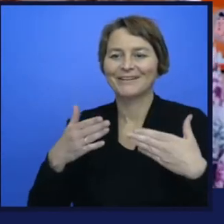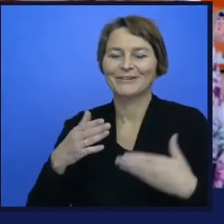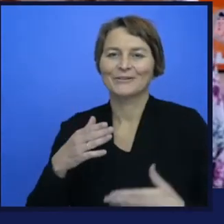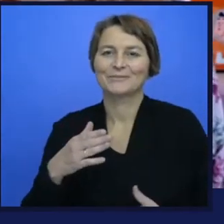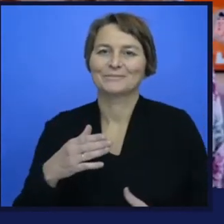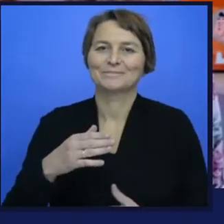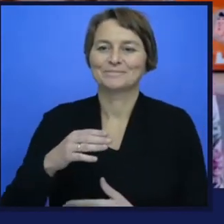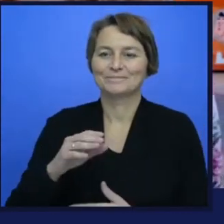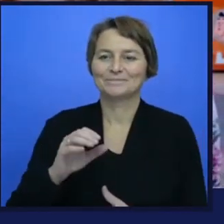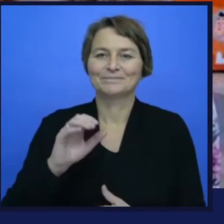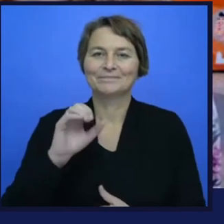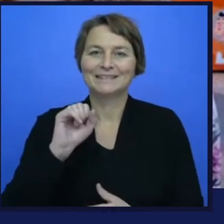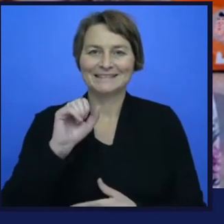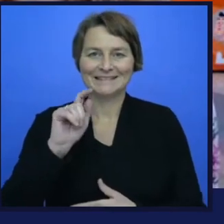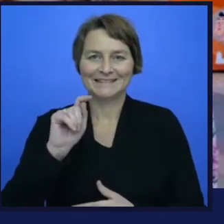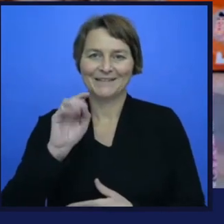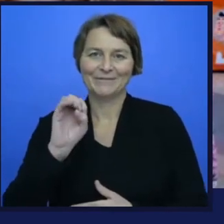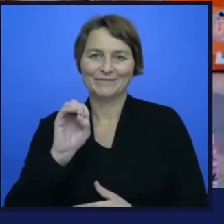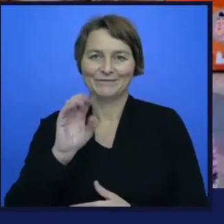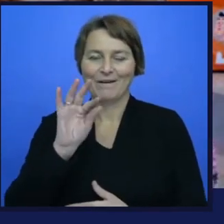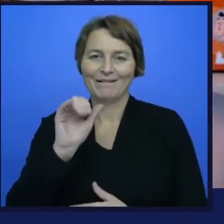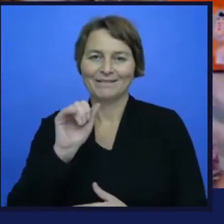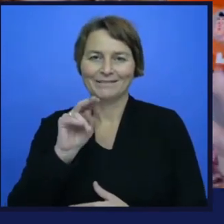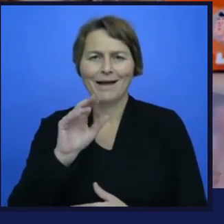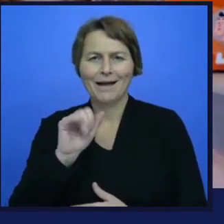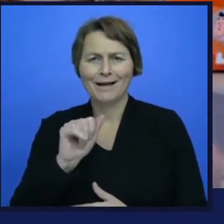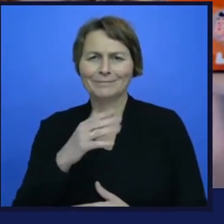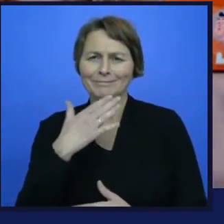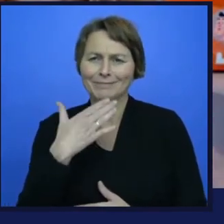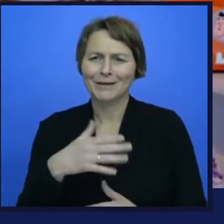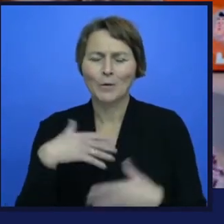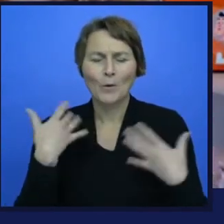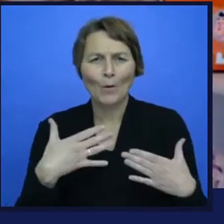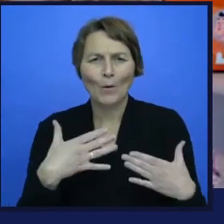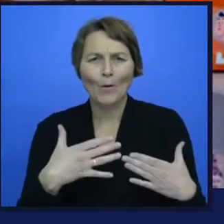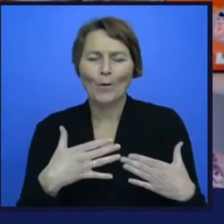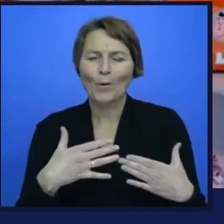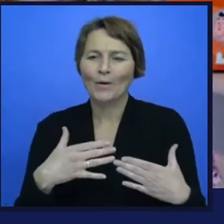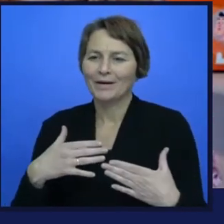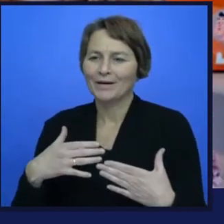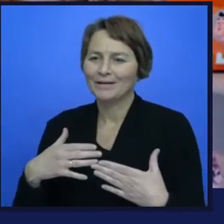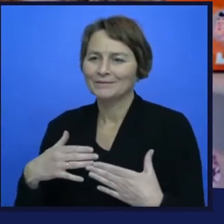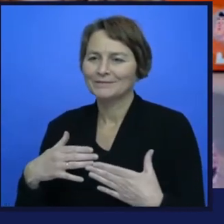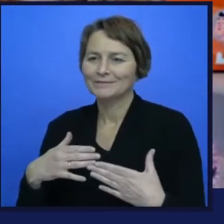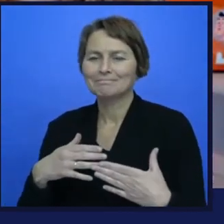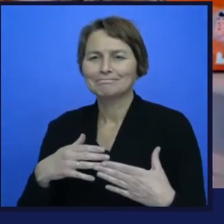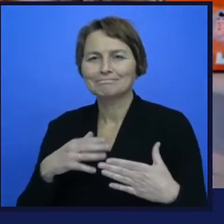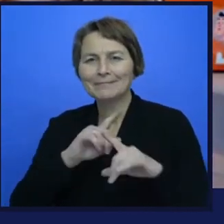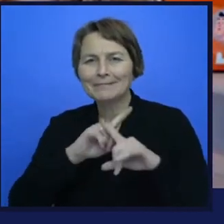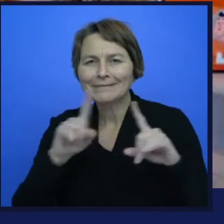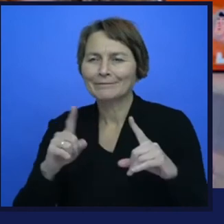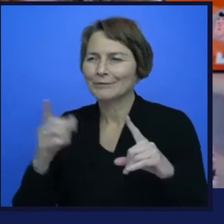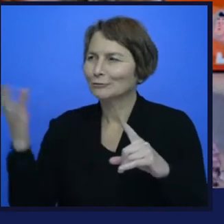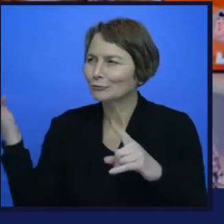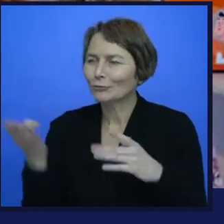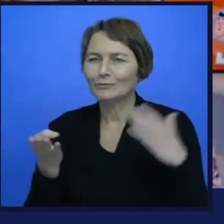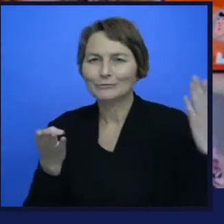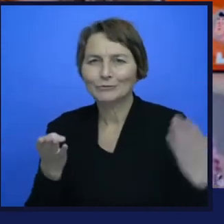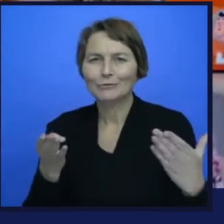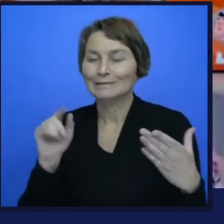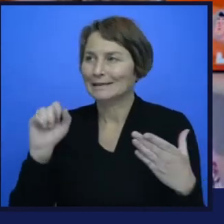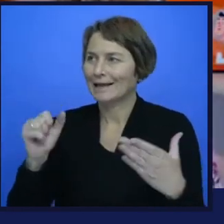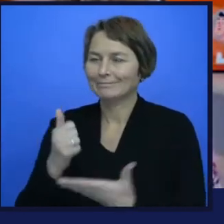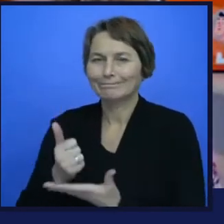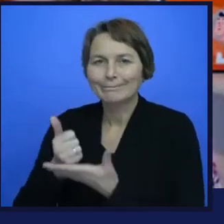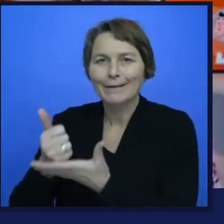enhancements in the different services, they kind of improve the other services. So when